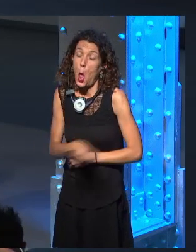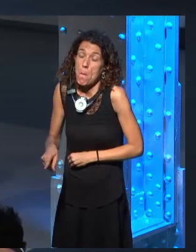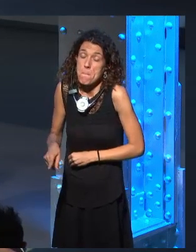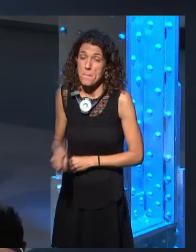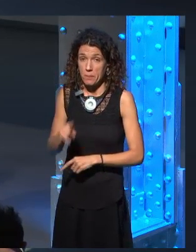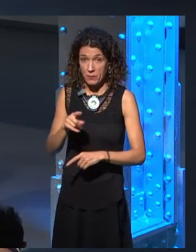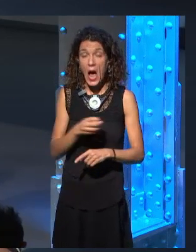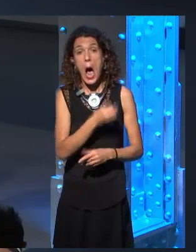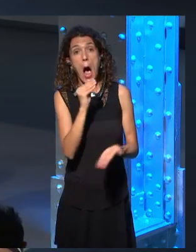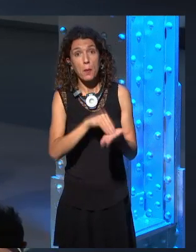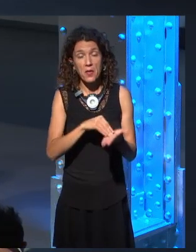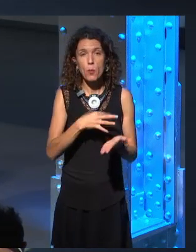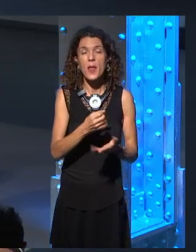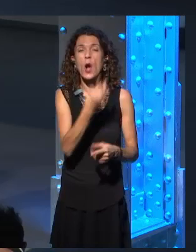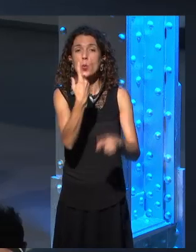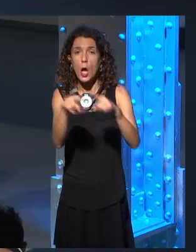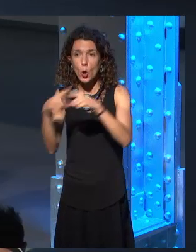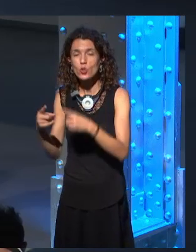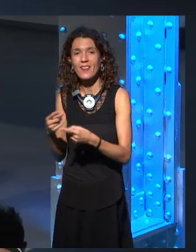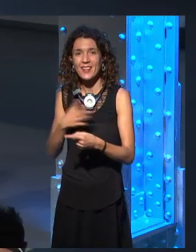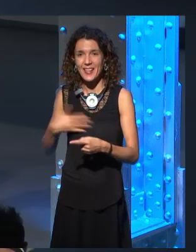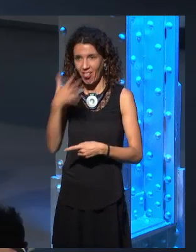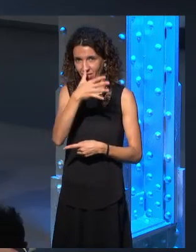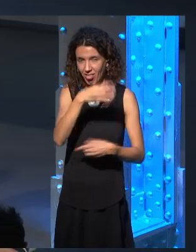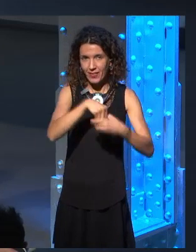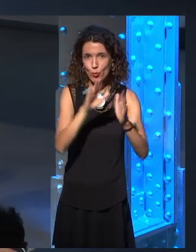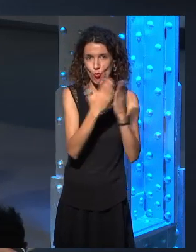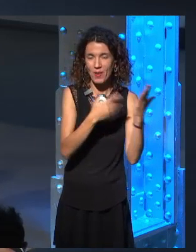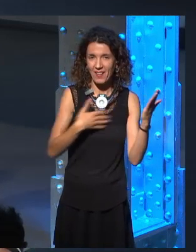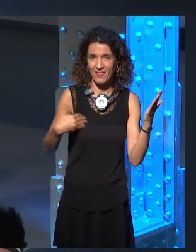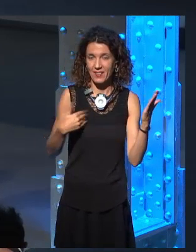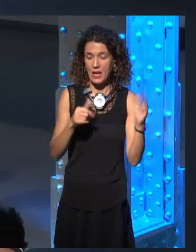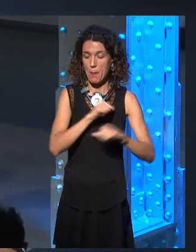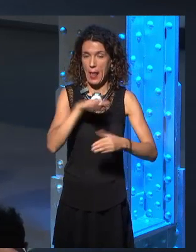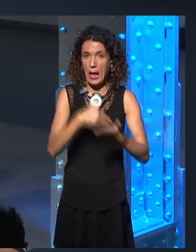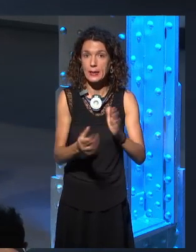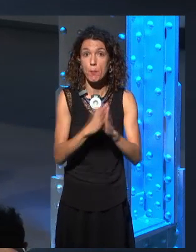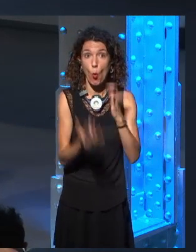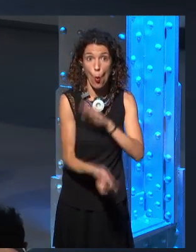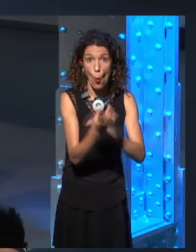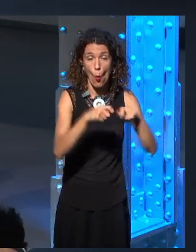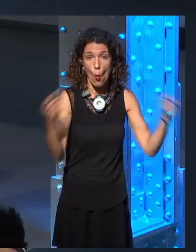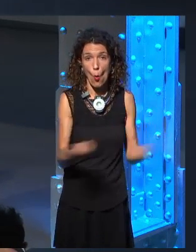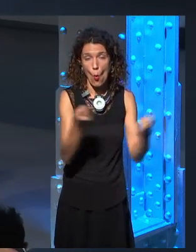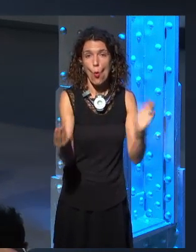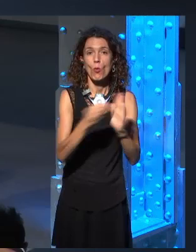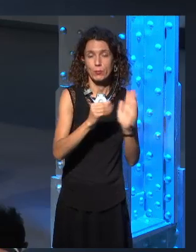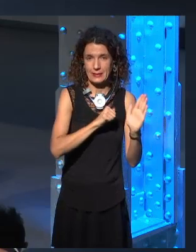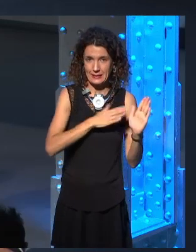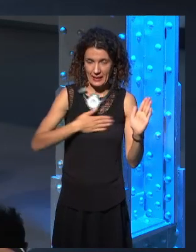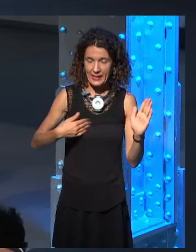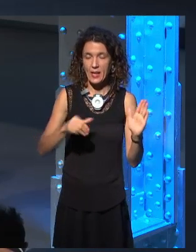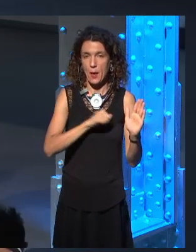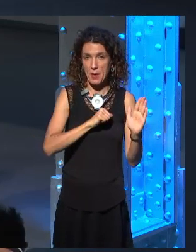novels. Like they'll come out in a novel in time. And other times it was just, he didn't really feel like it, basically.